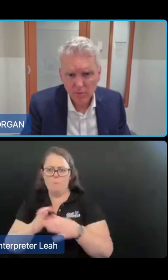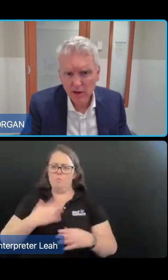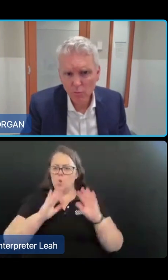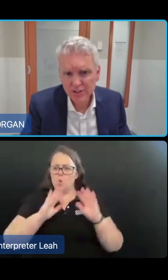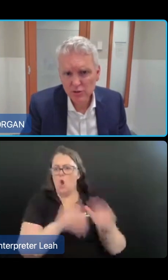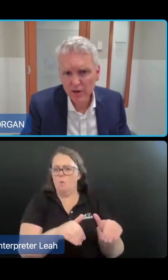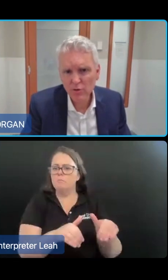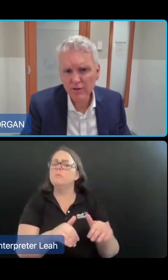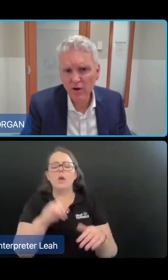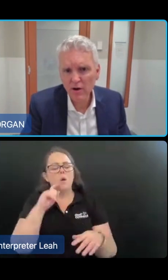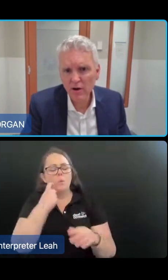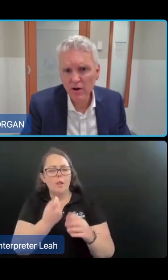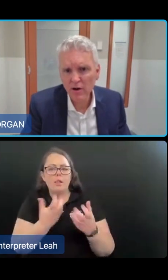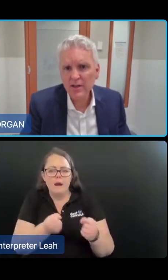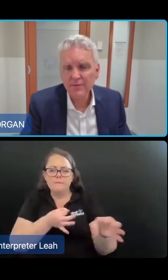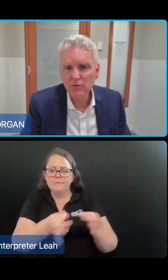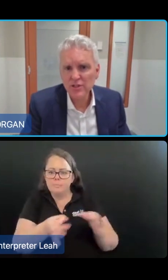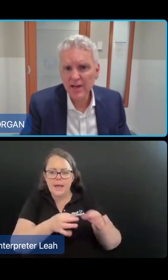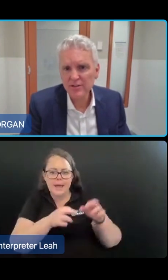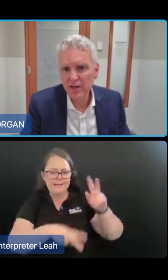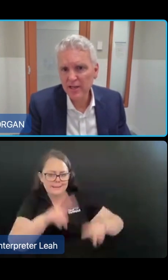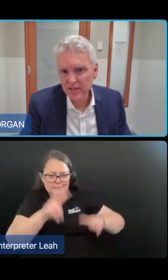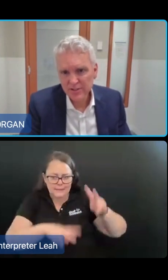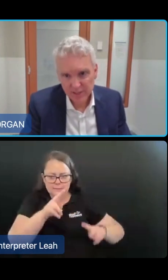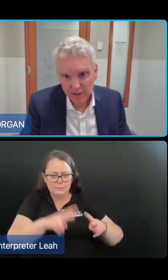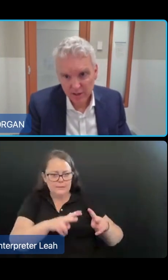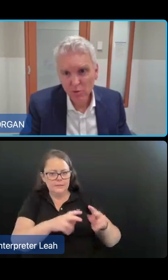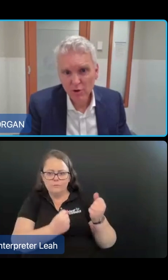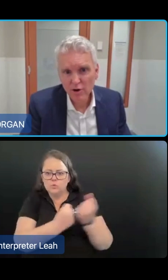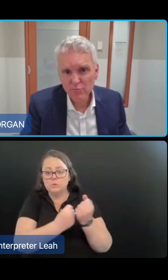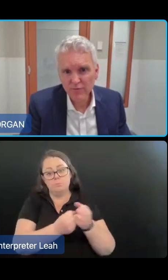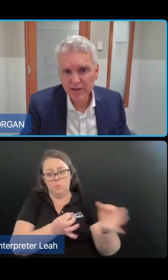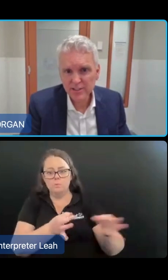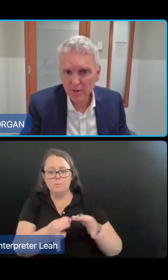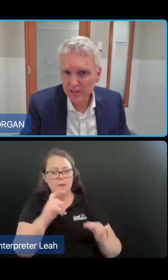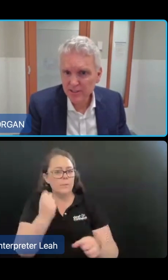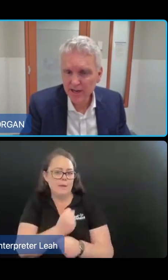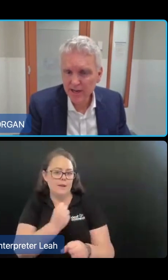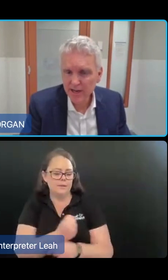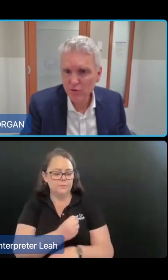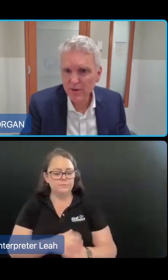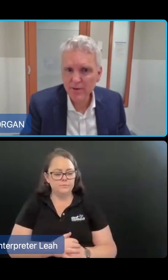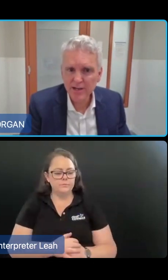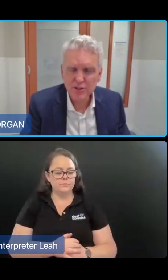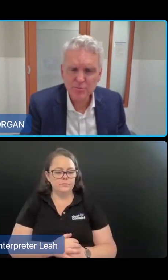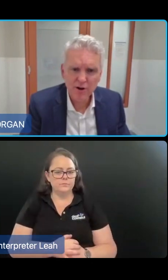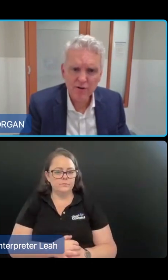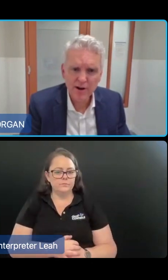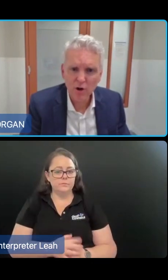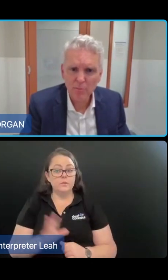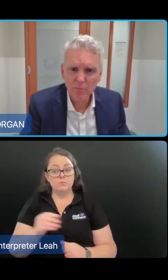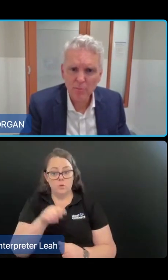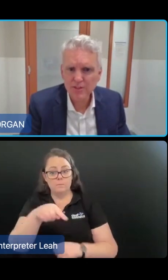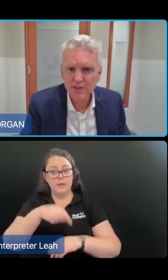which in 2025, they will take to a single support at home provider, similar to how the Home Care Packages